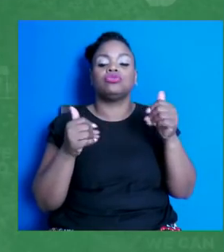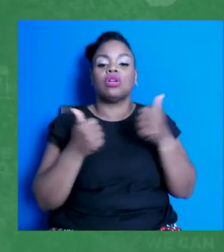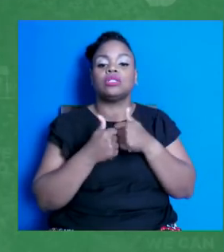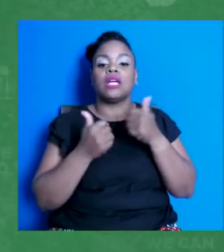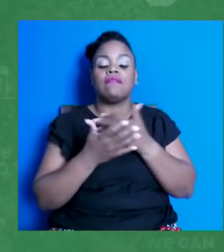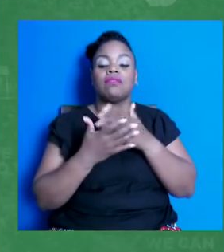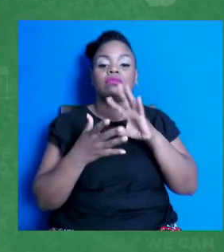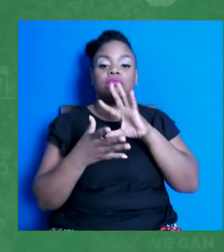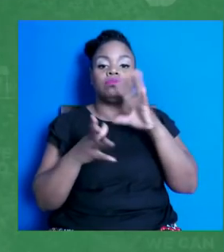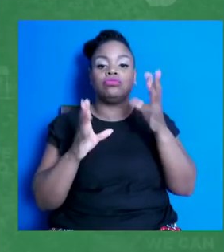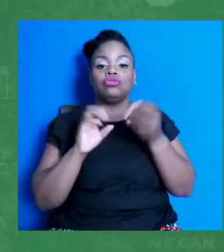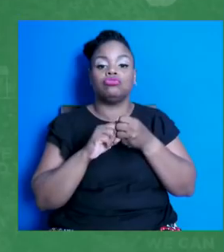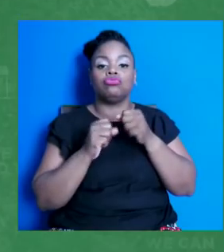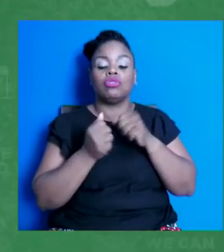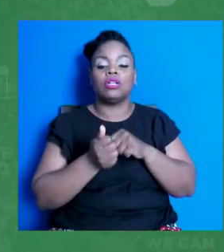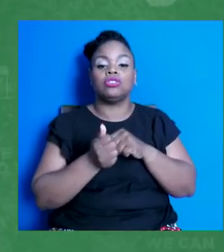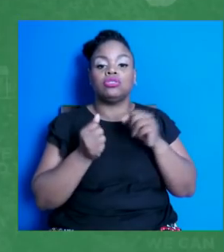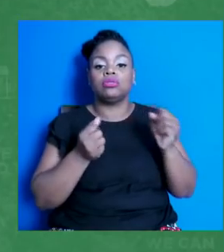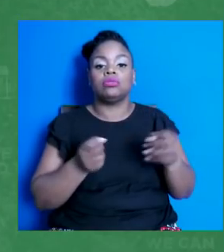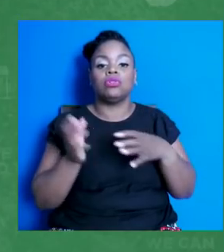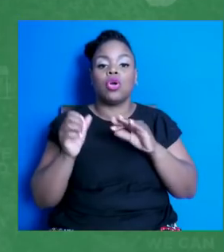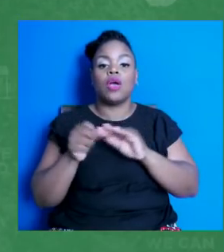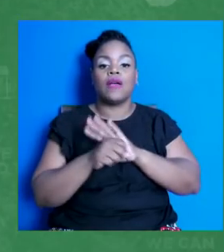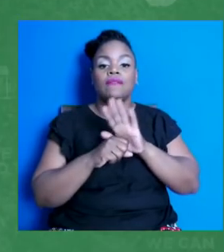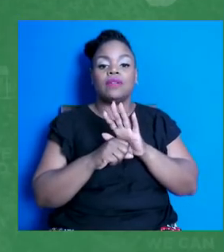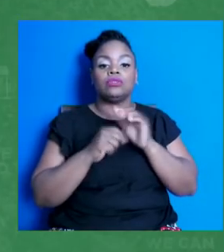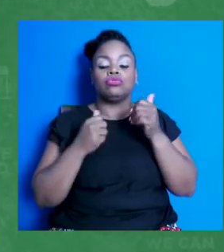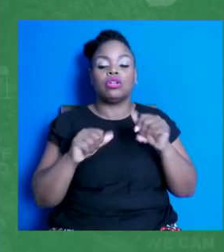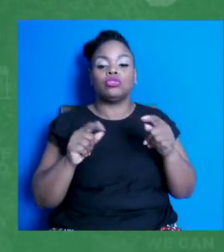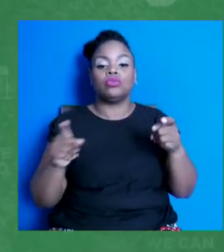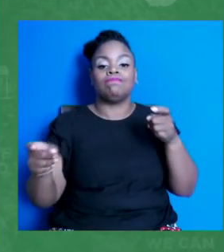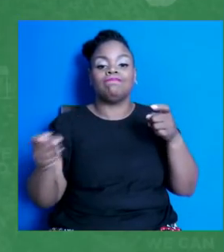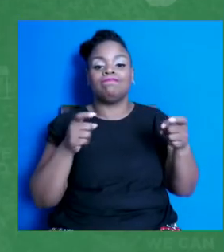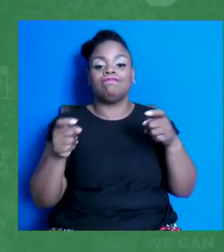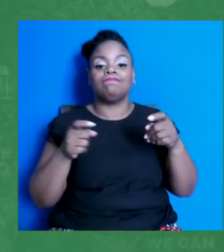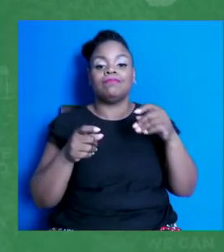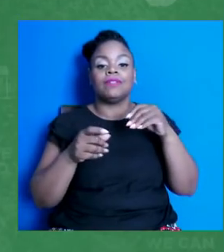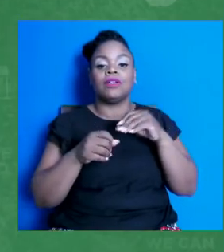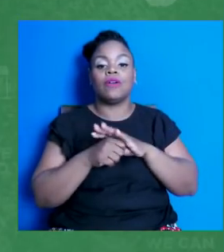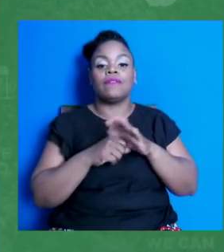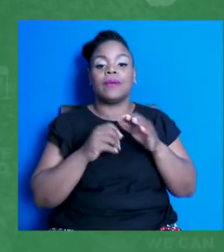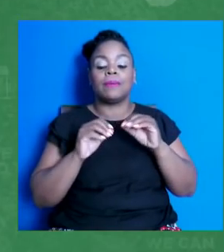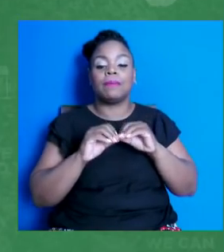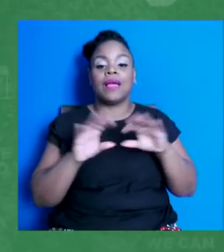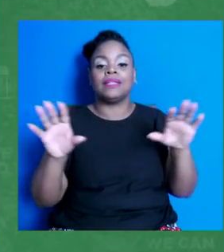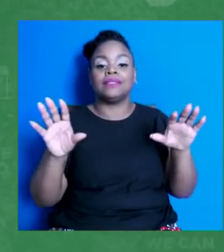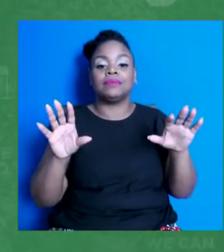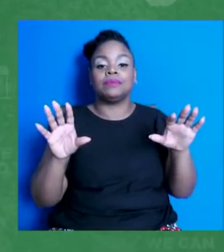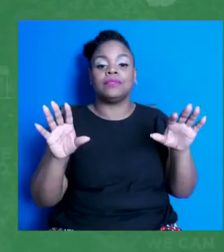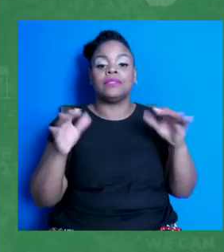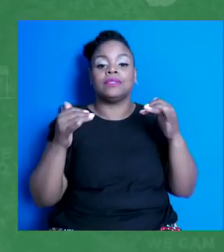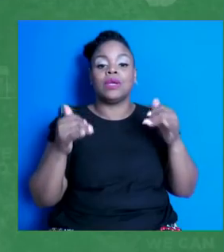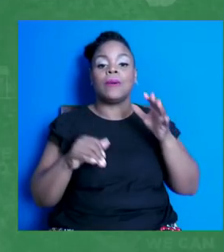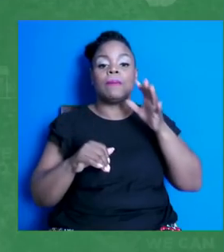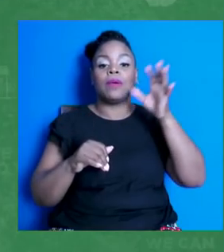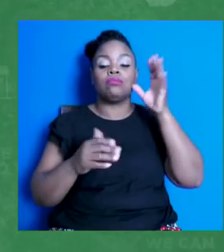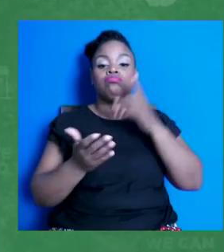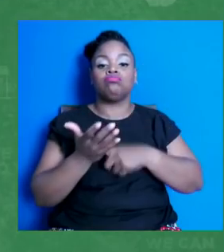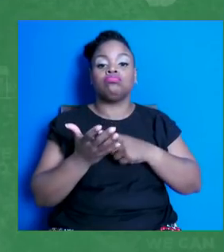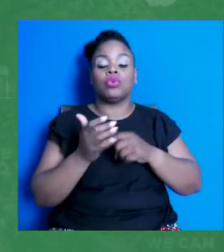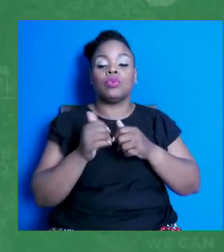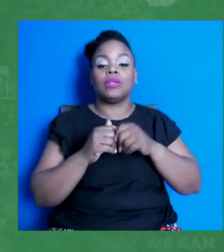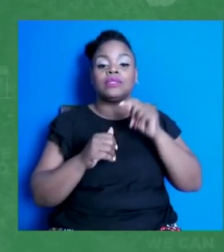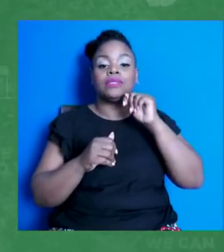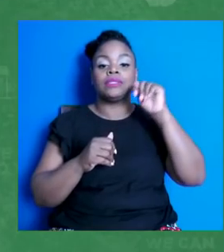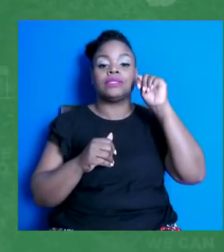this horrible, raging pandemic. Parents, if you're watching, please talk to your teen. They want to be heard and be part of the decision to